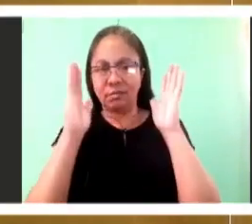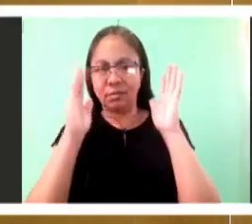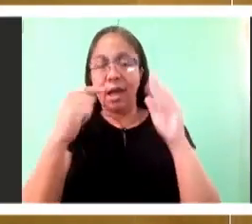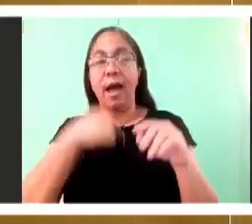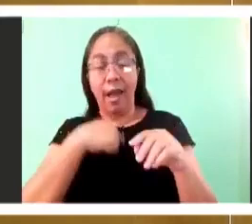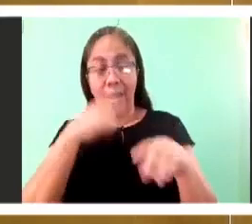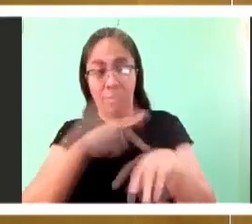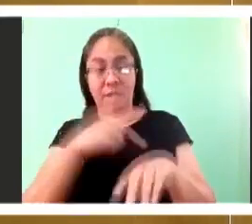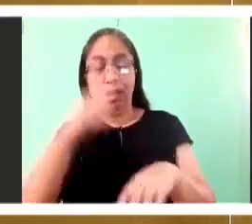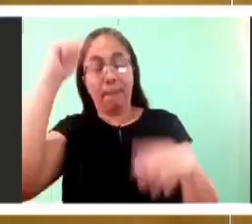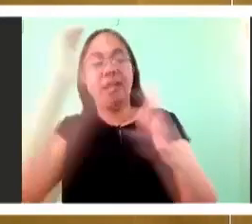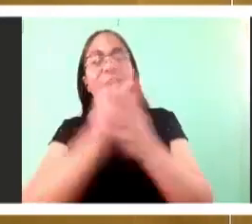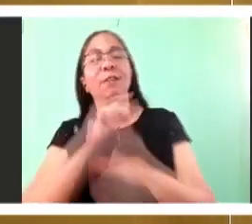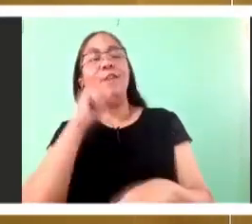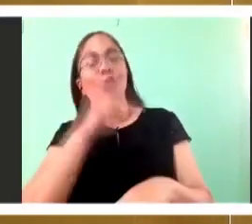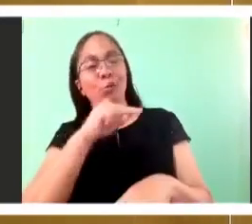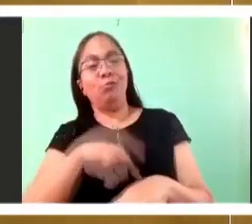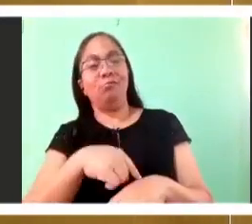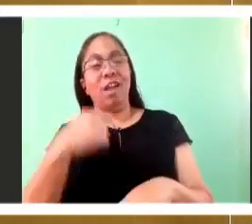And that's it.